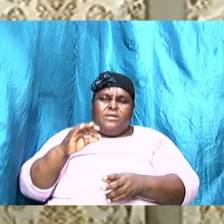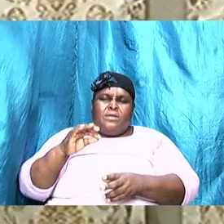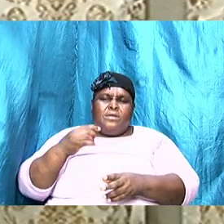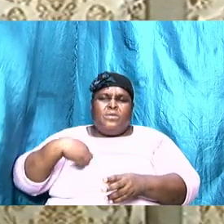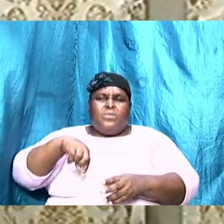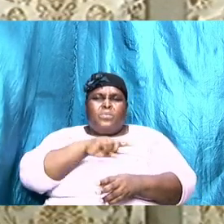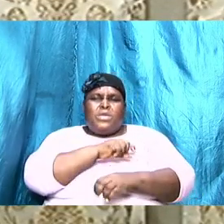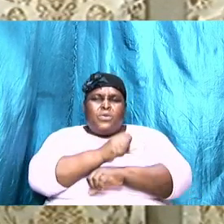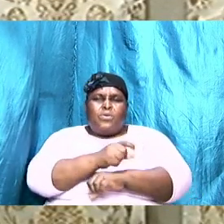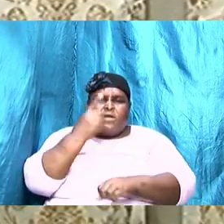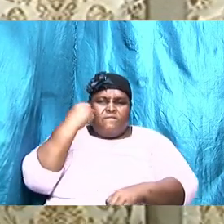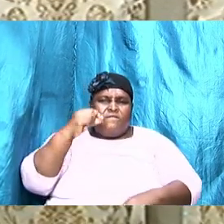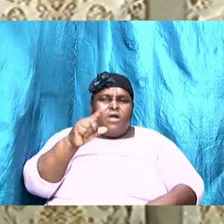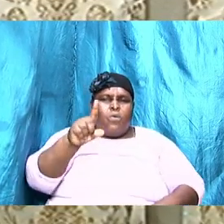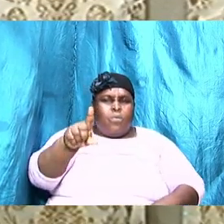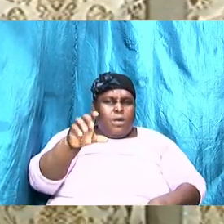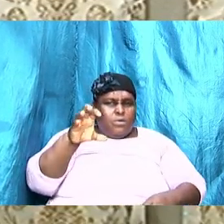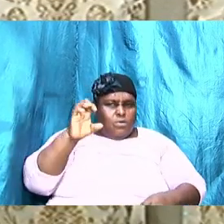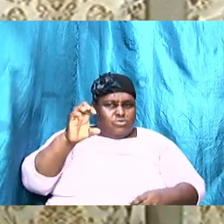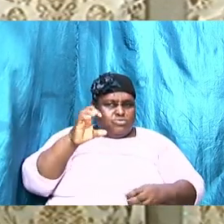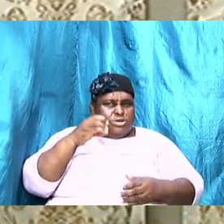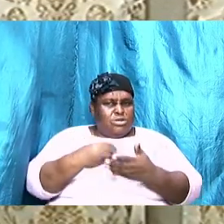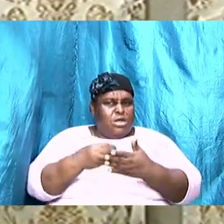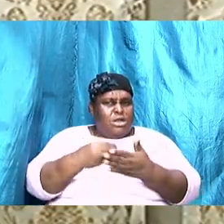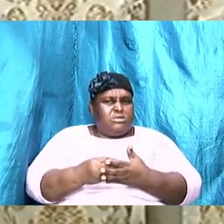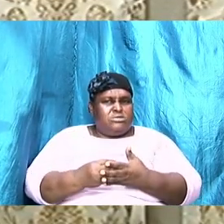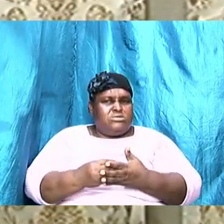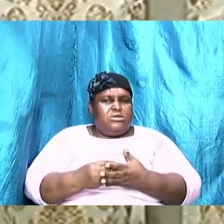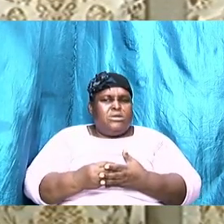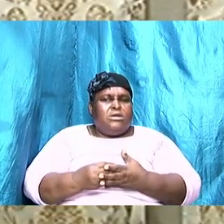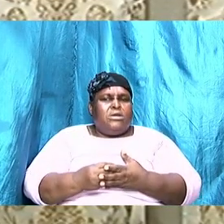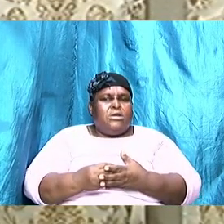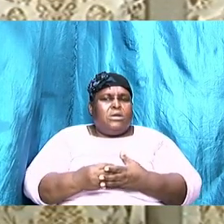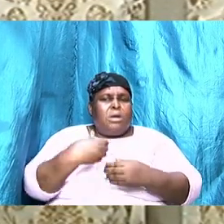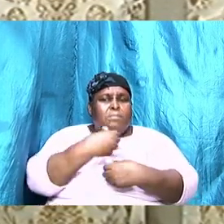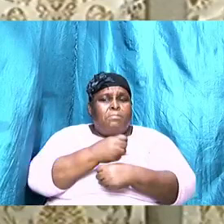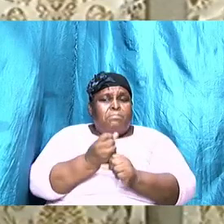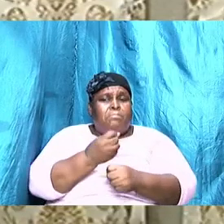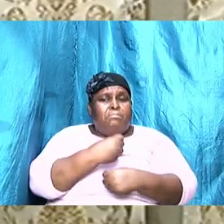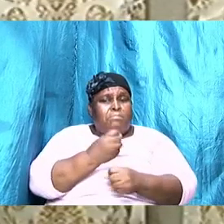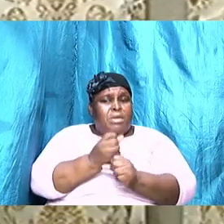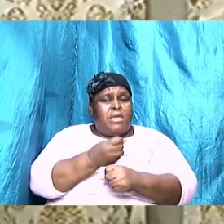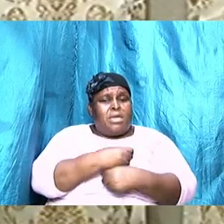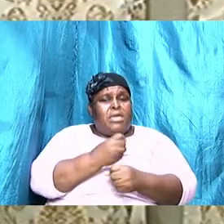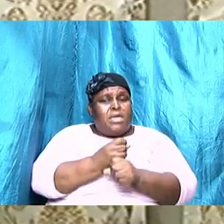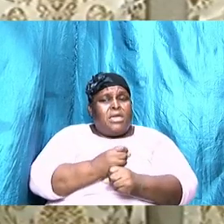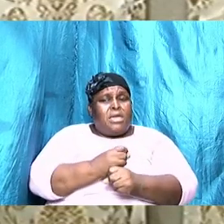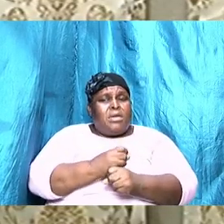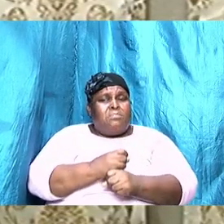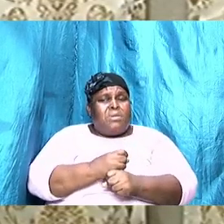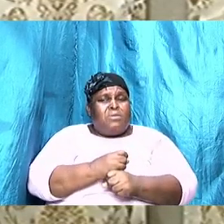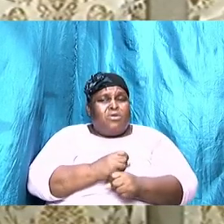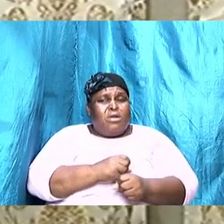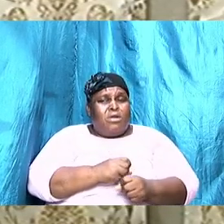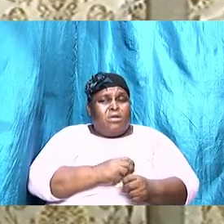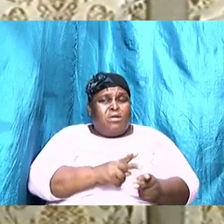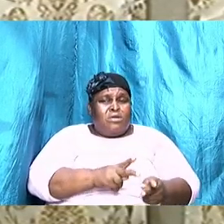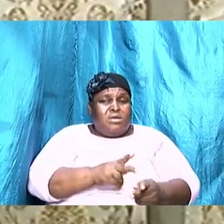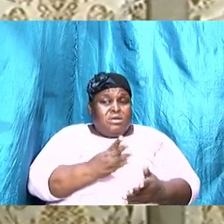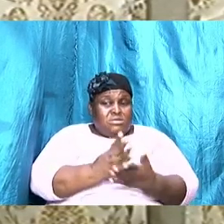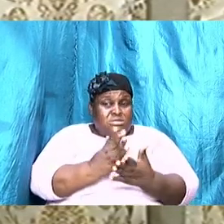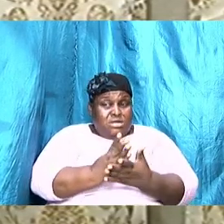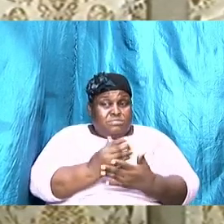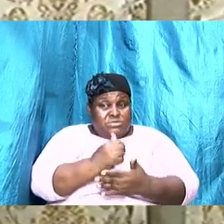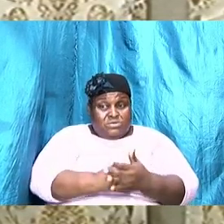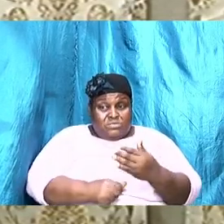planning for is $200 so guess what make we shift something and cut some things and change some things